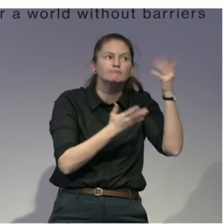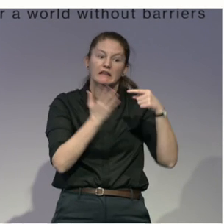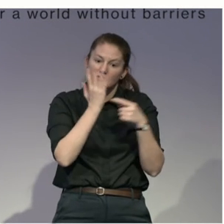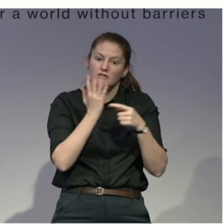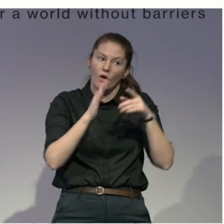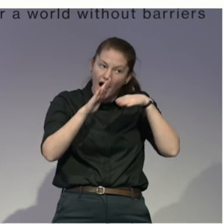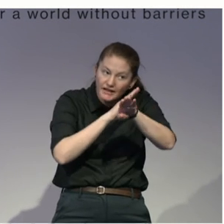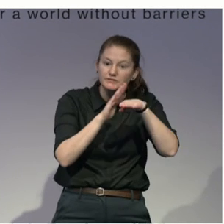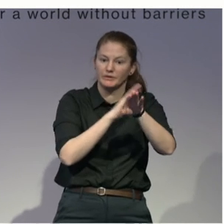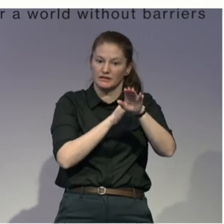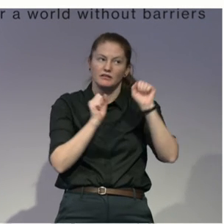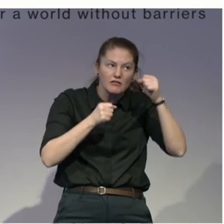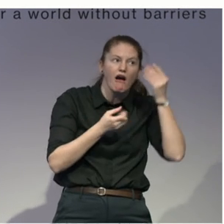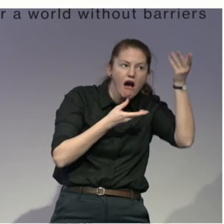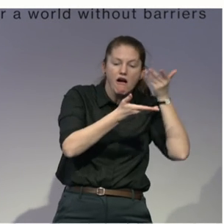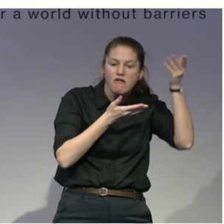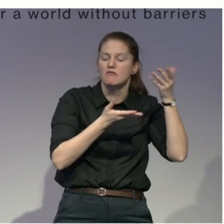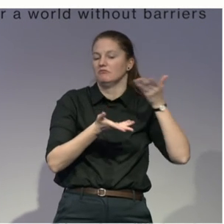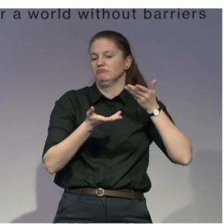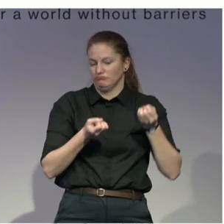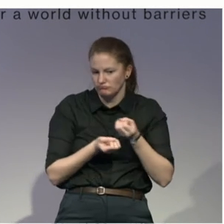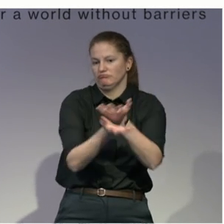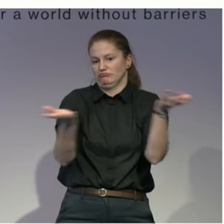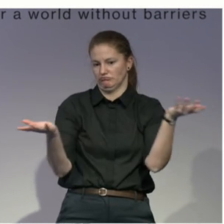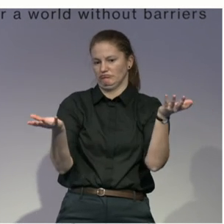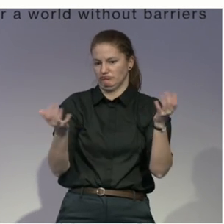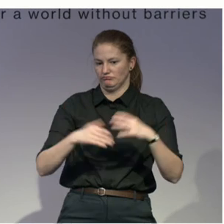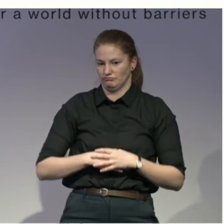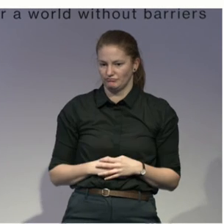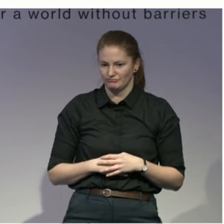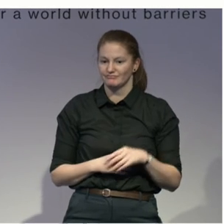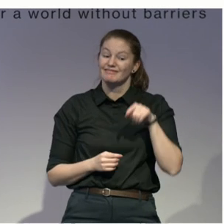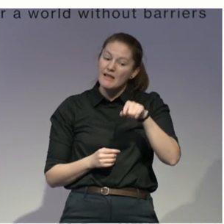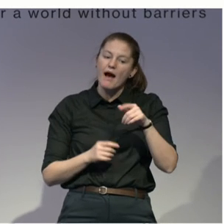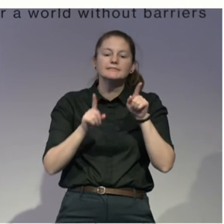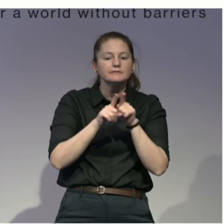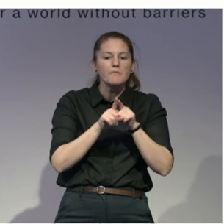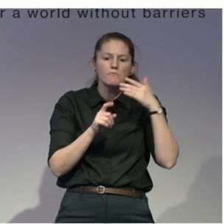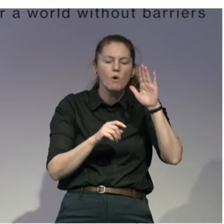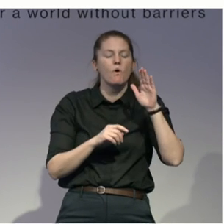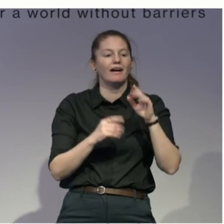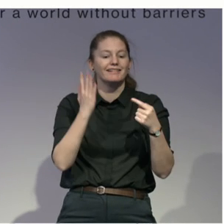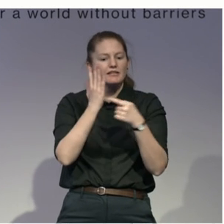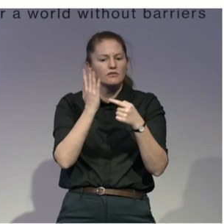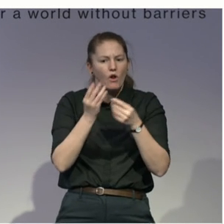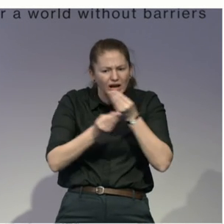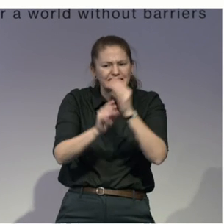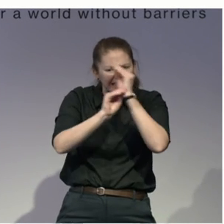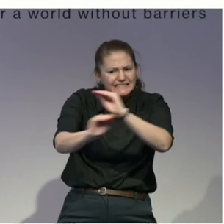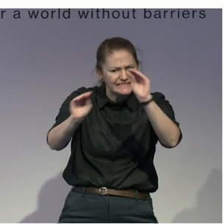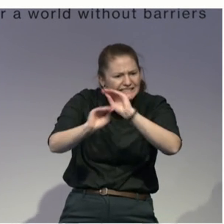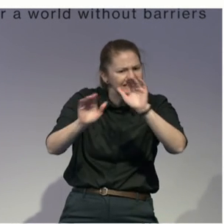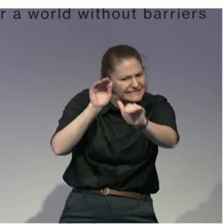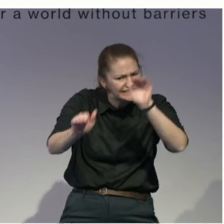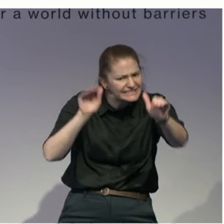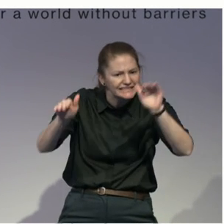And on the raising awareness of technology, we have our usual outreach channels, all the online channels, etc.,